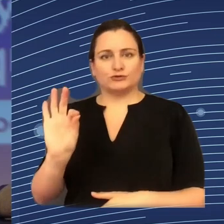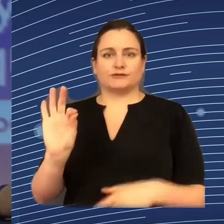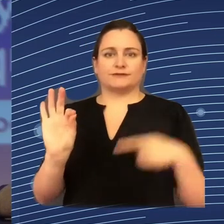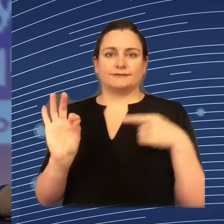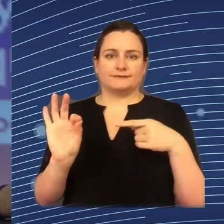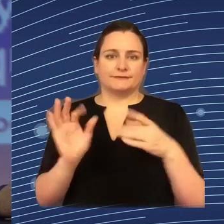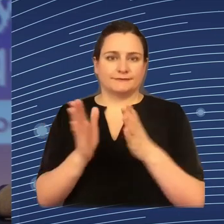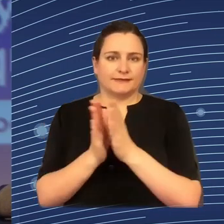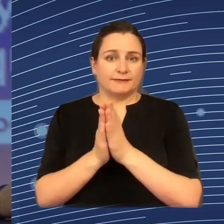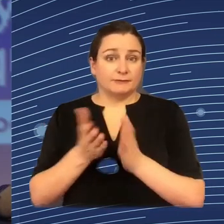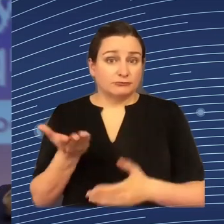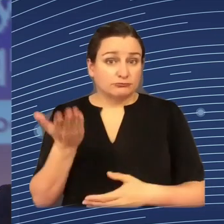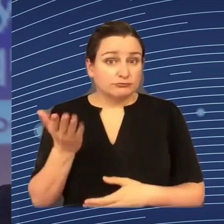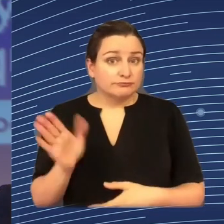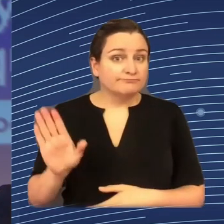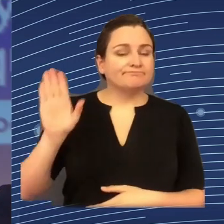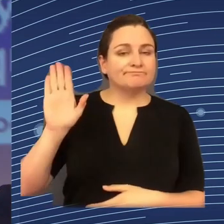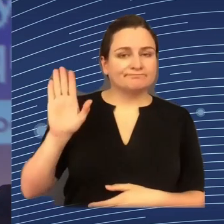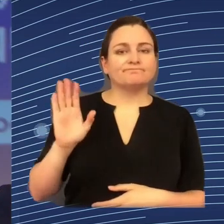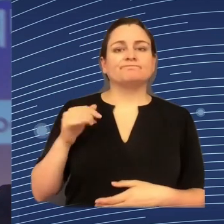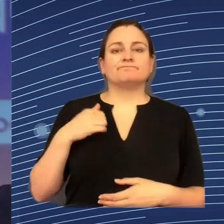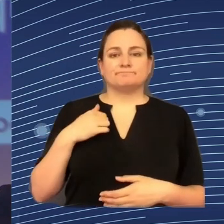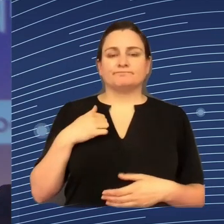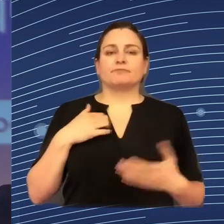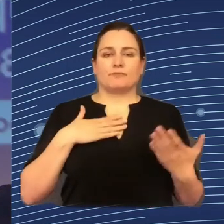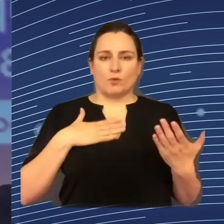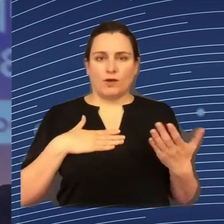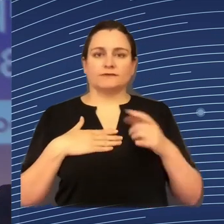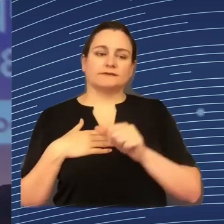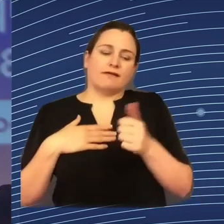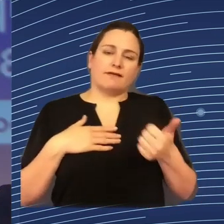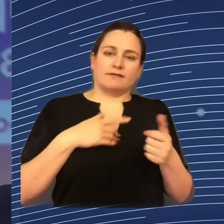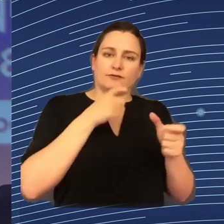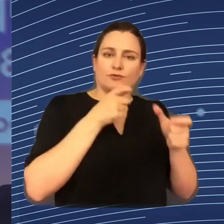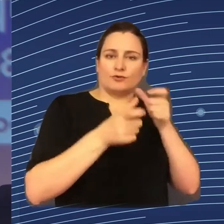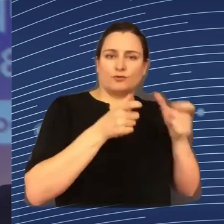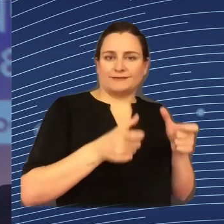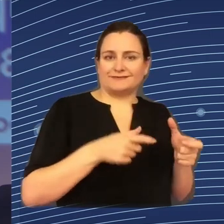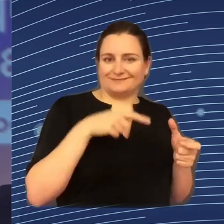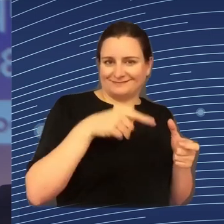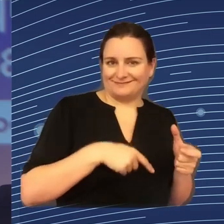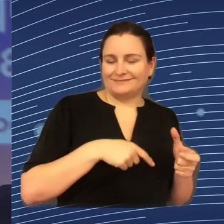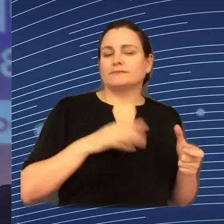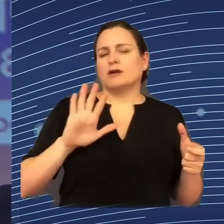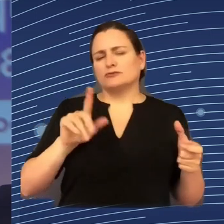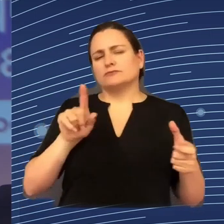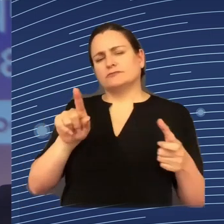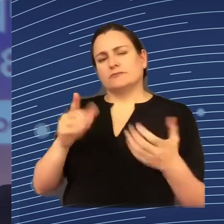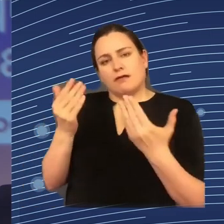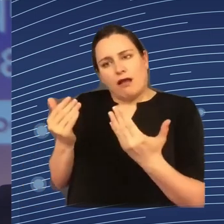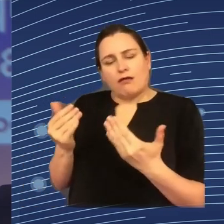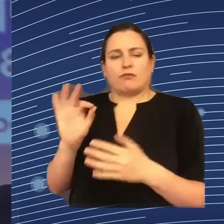bit because we also want to give the opportunity to people online to intervene. But first, please introduce yourself, if you don't mind, and ask your question.